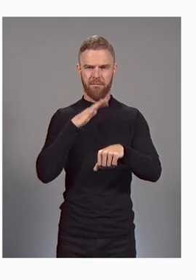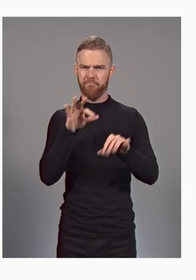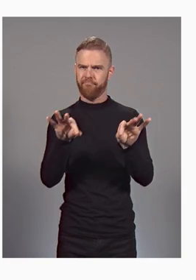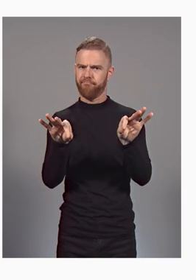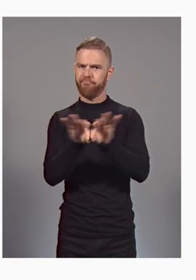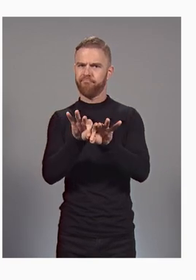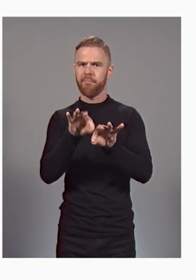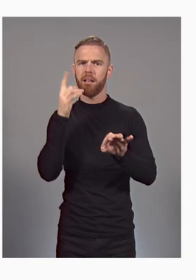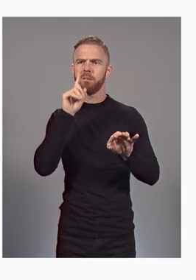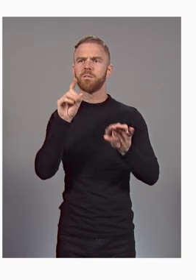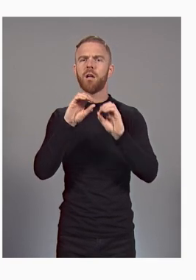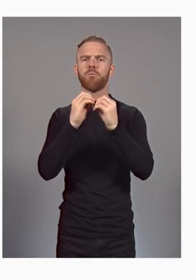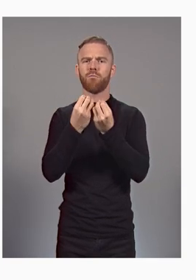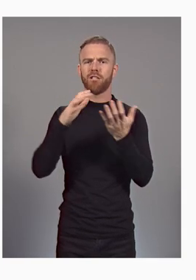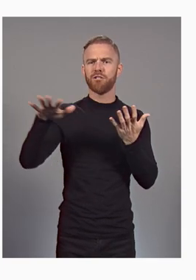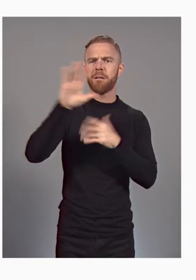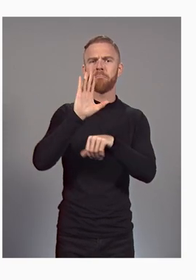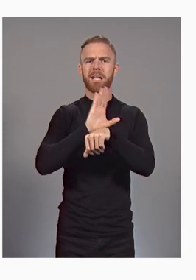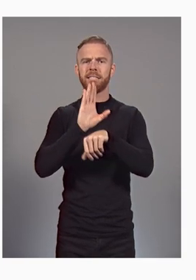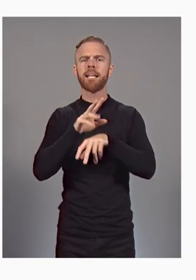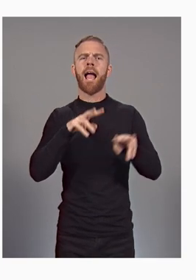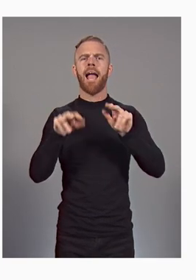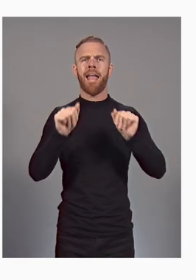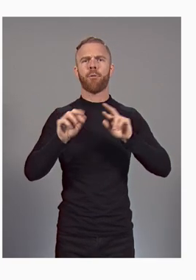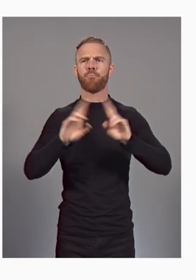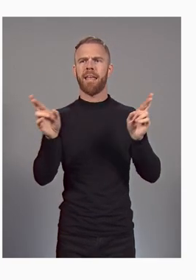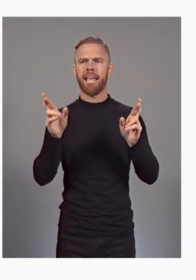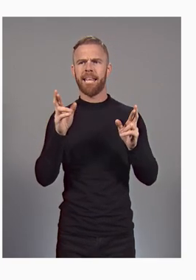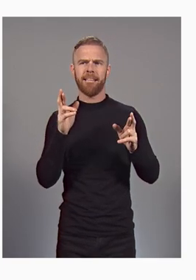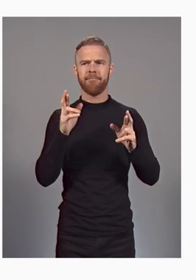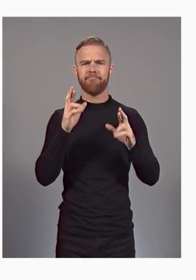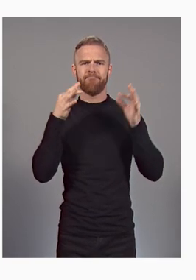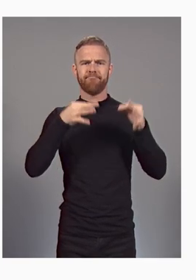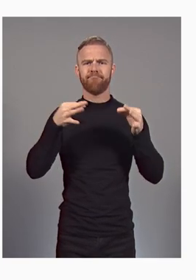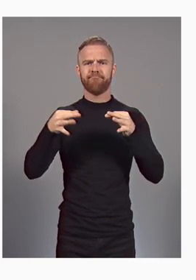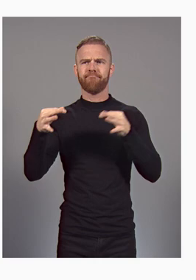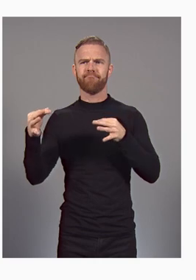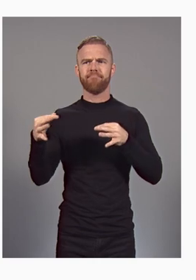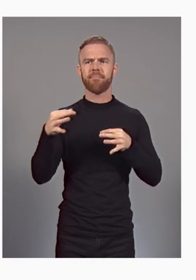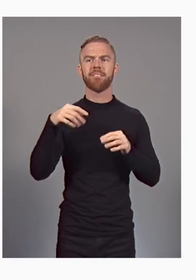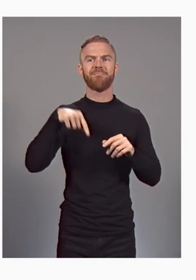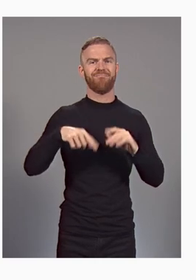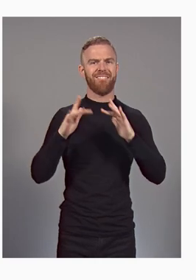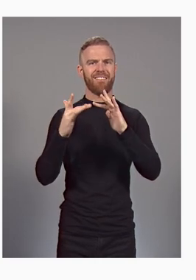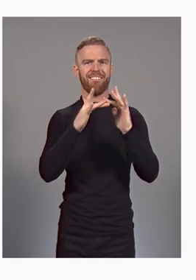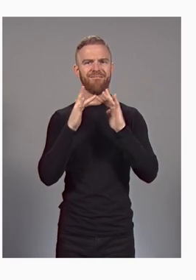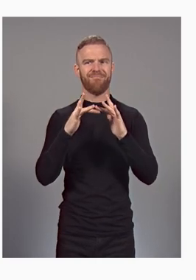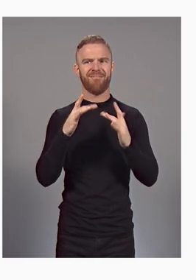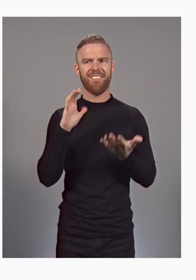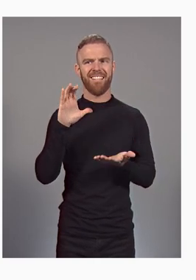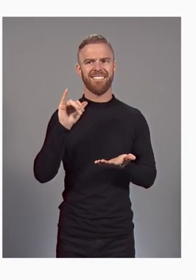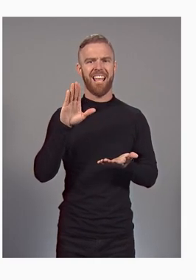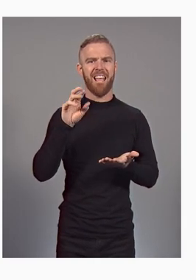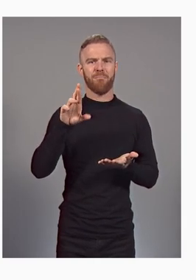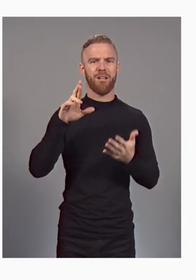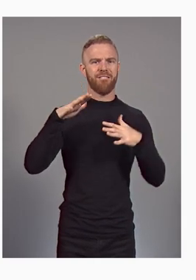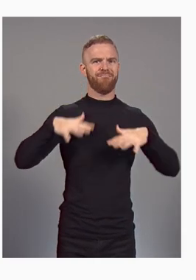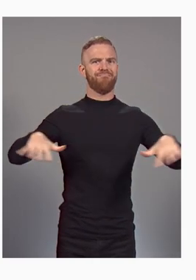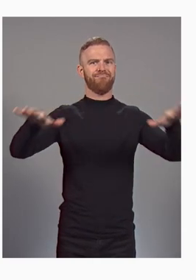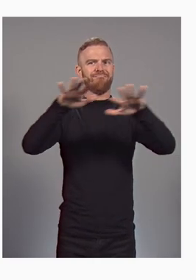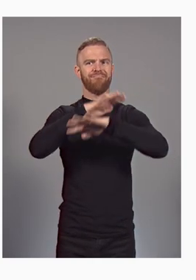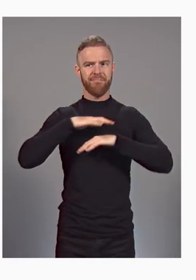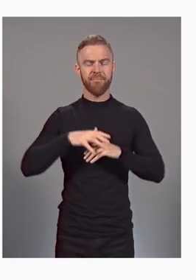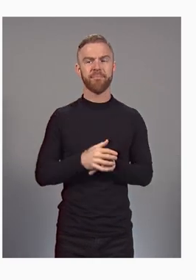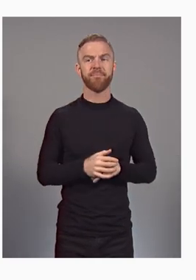for an organization to operate confidently in cyberspace. And many times, if FIN12 was in your